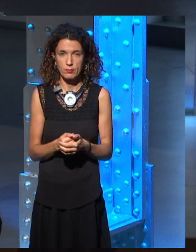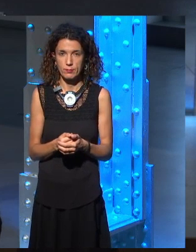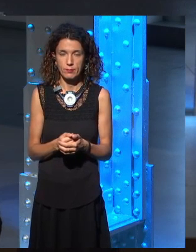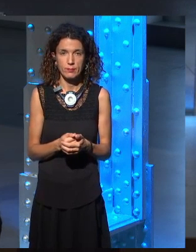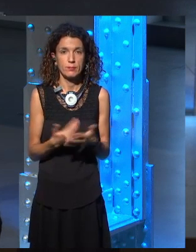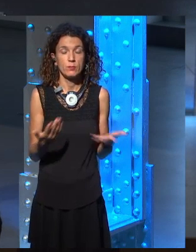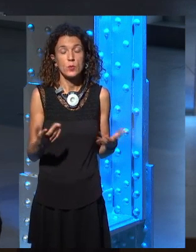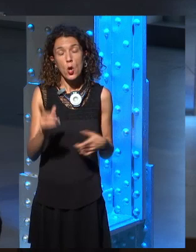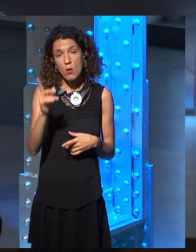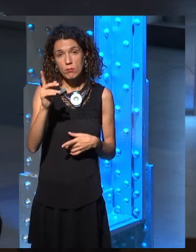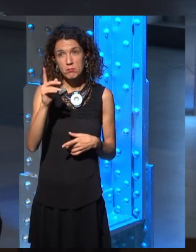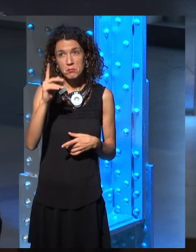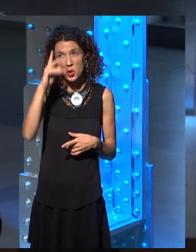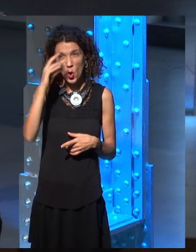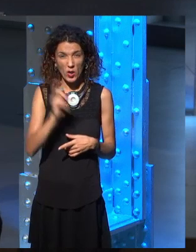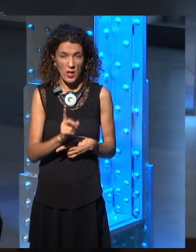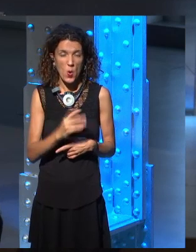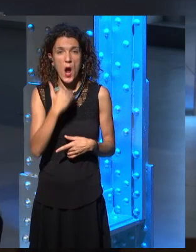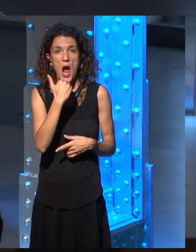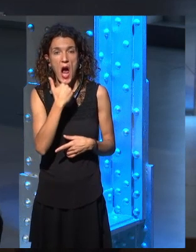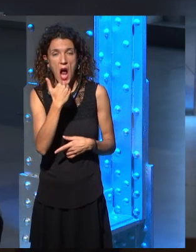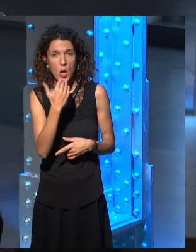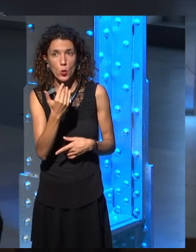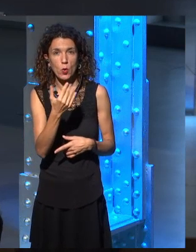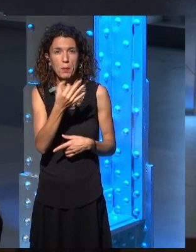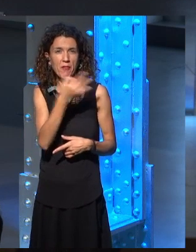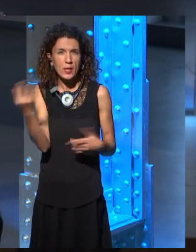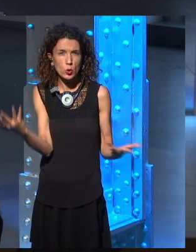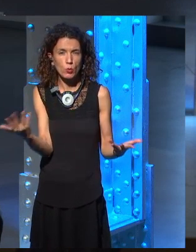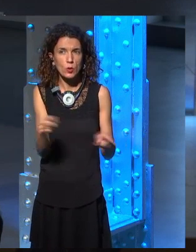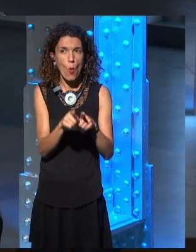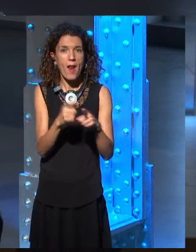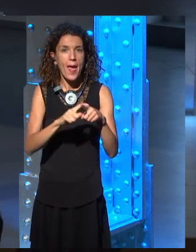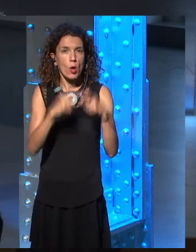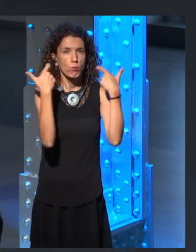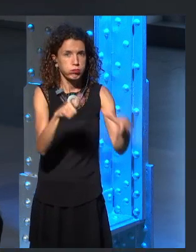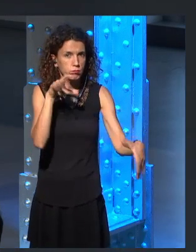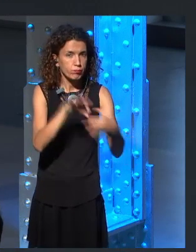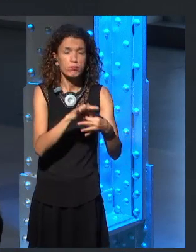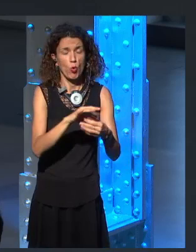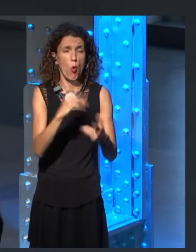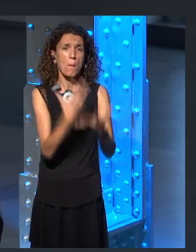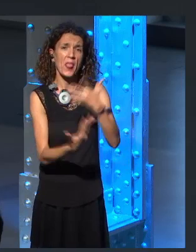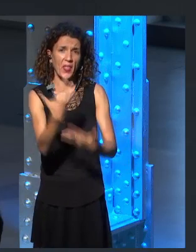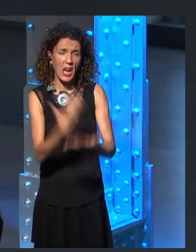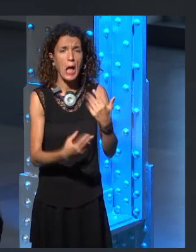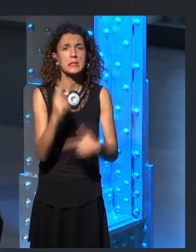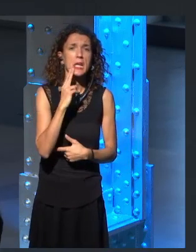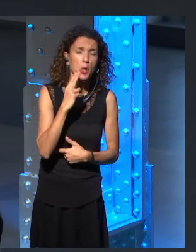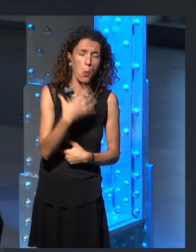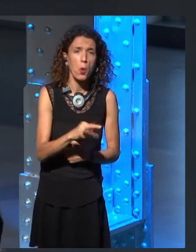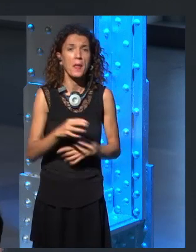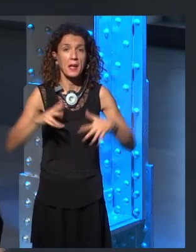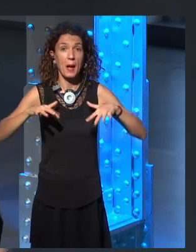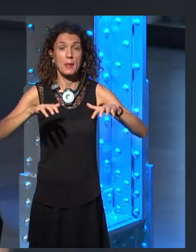or the other. I think that, uh, there's definitely a horror element to the way that the White Walkers are functioning